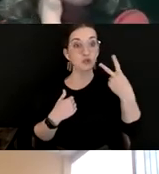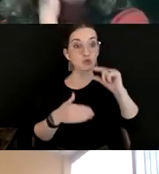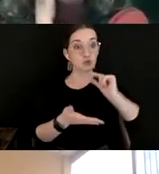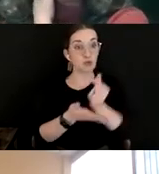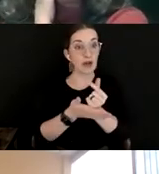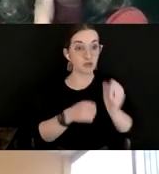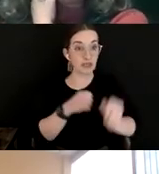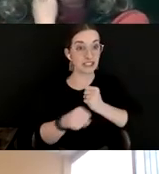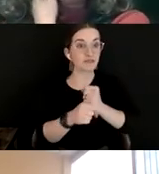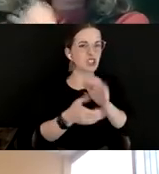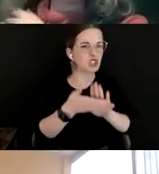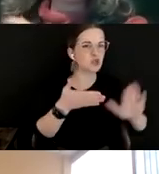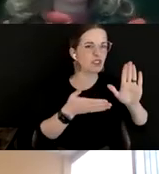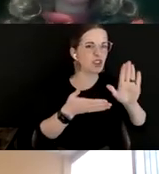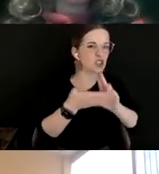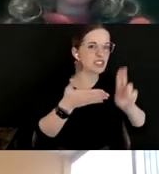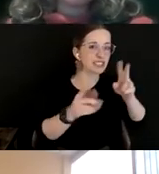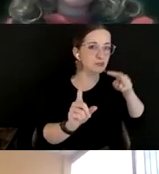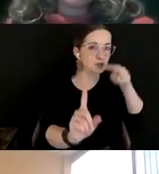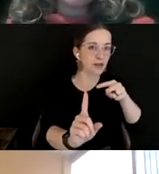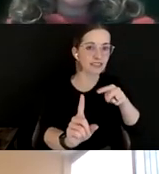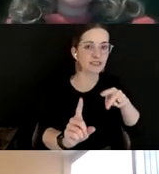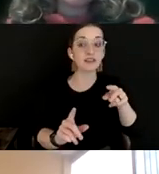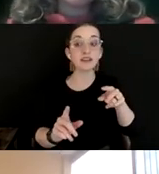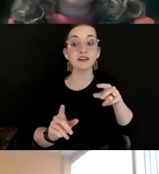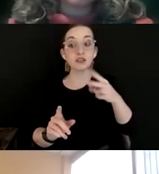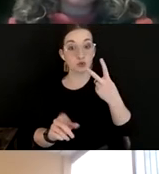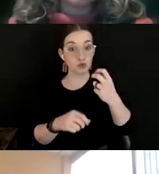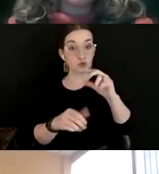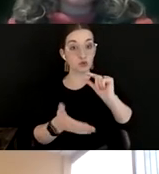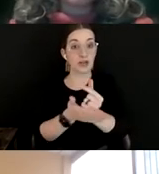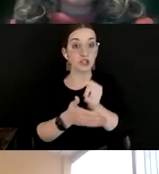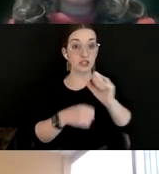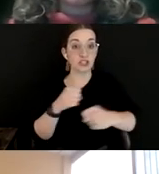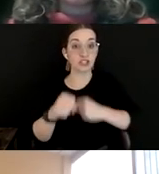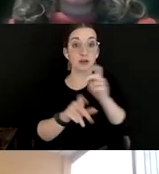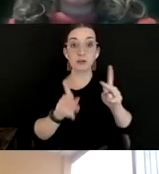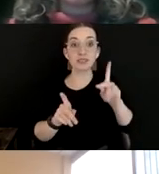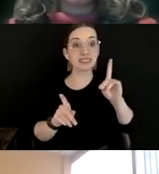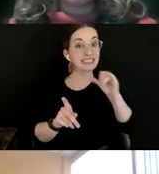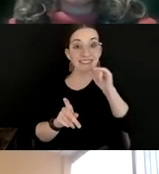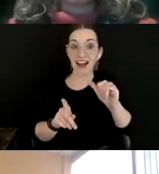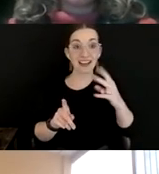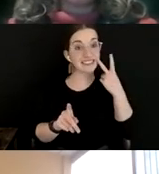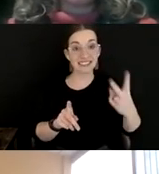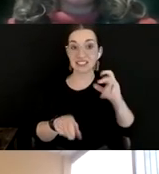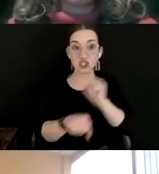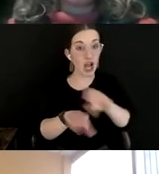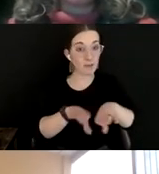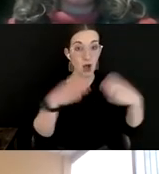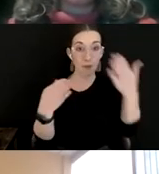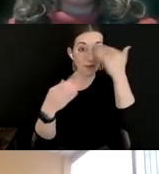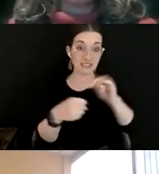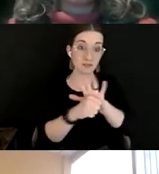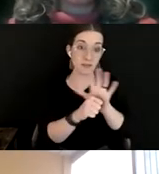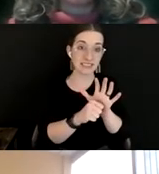where folks did not see immediate job openings, just because of the pandemic. And many that had been pursuing a path in the